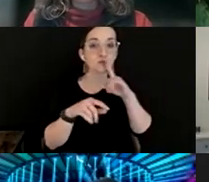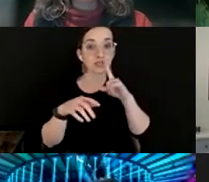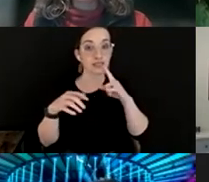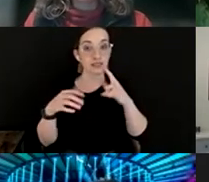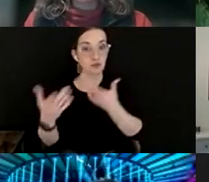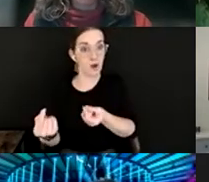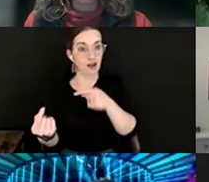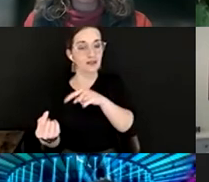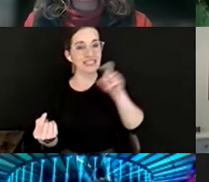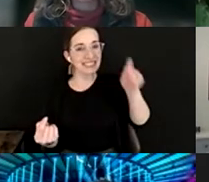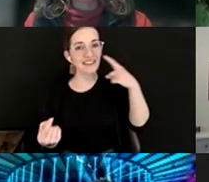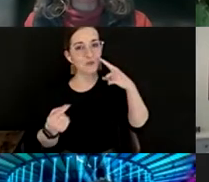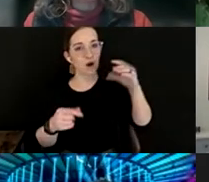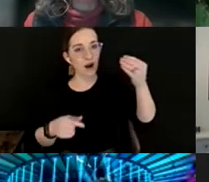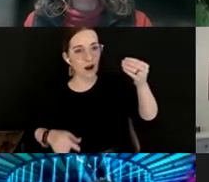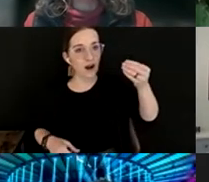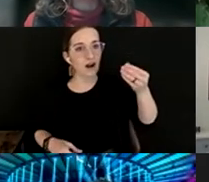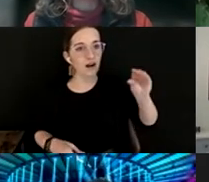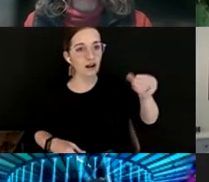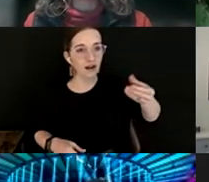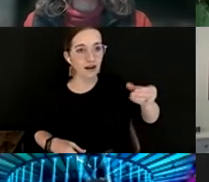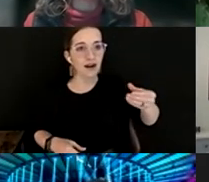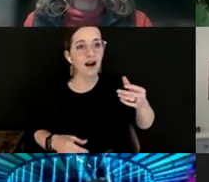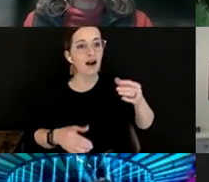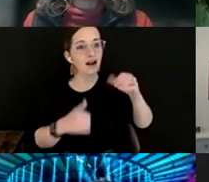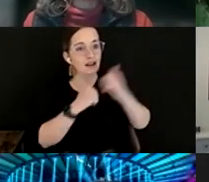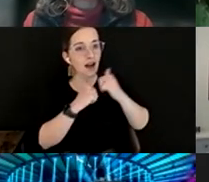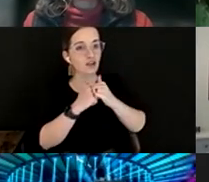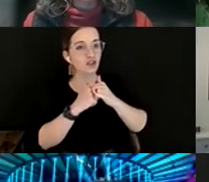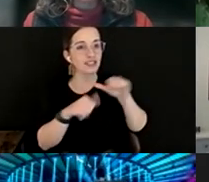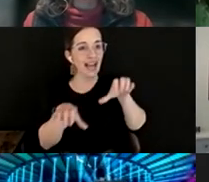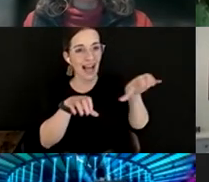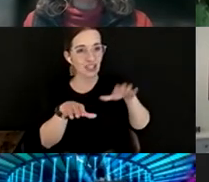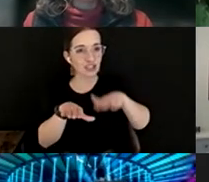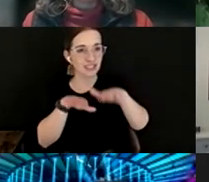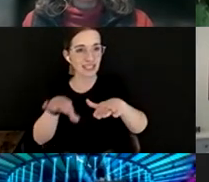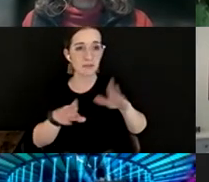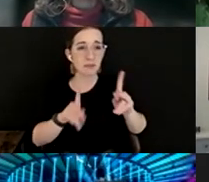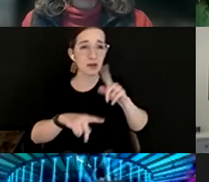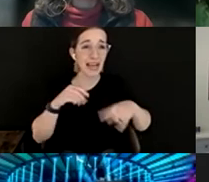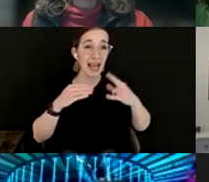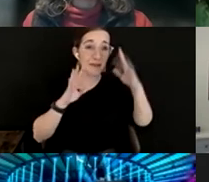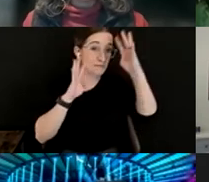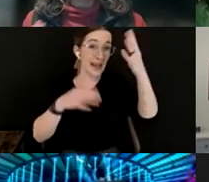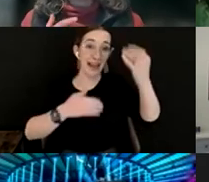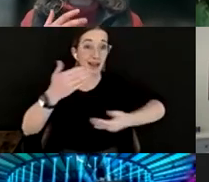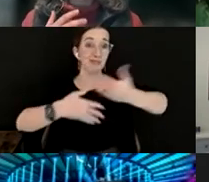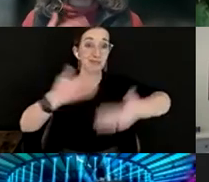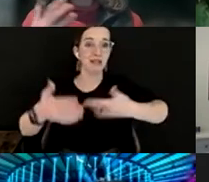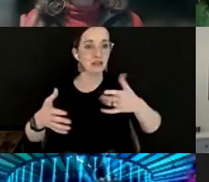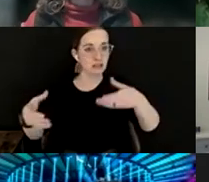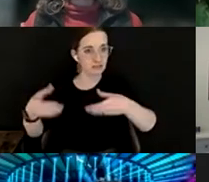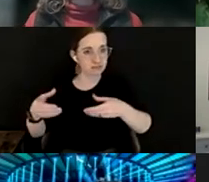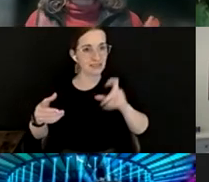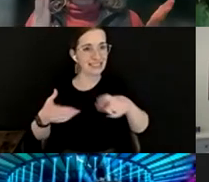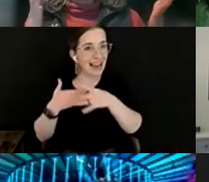for concrete action steps and guides because people saw that they couldn't make it up as they went along. So if the need from